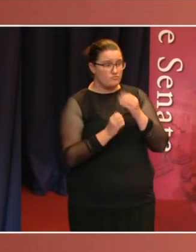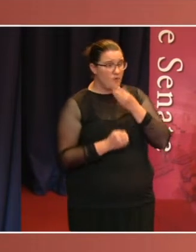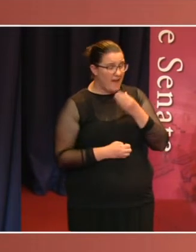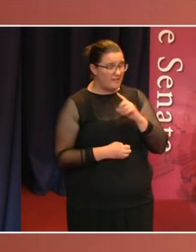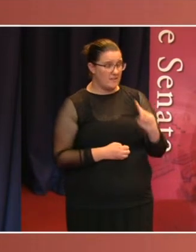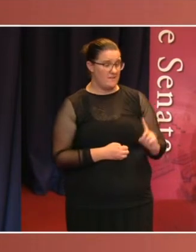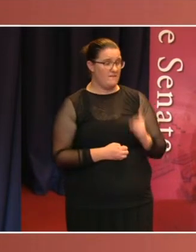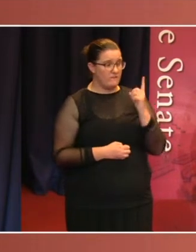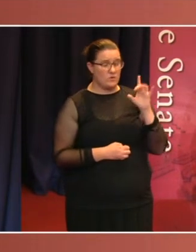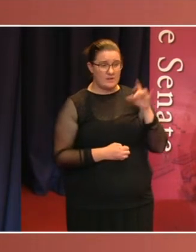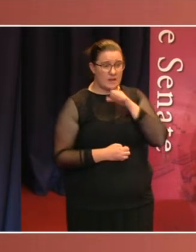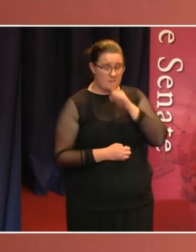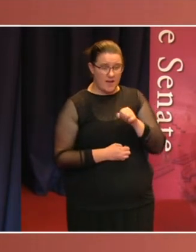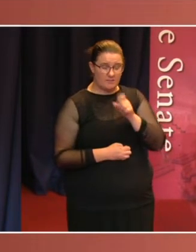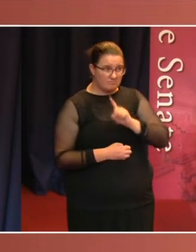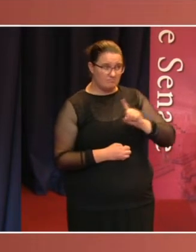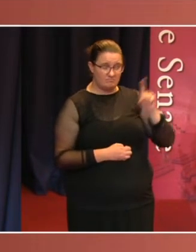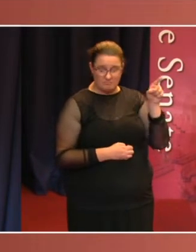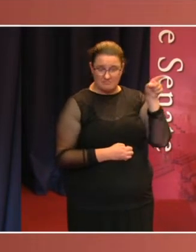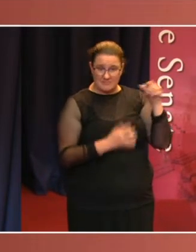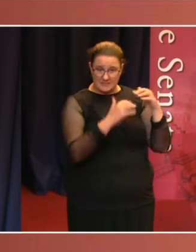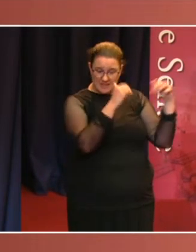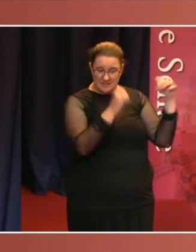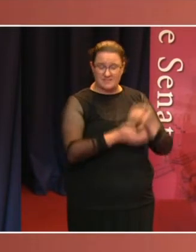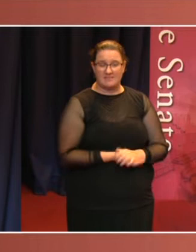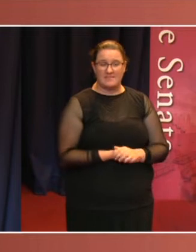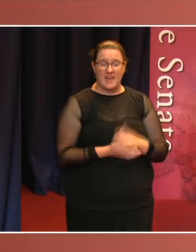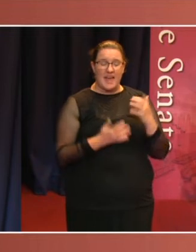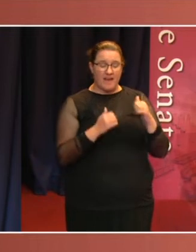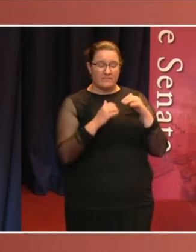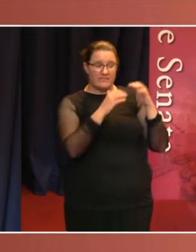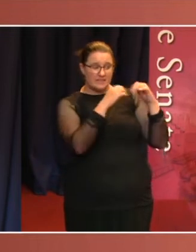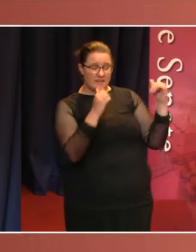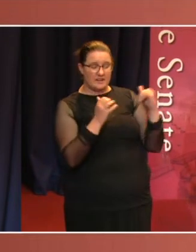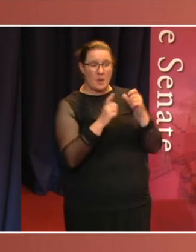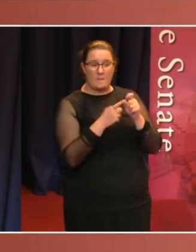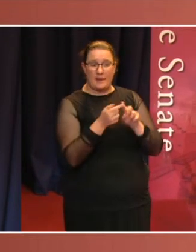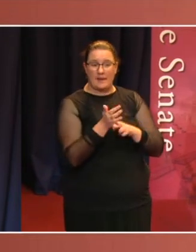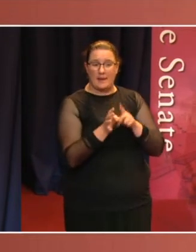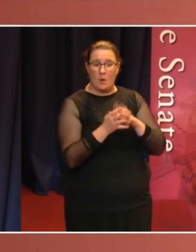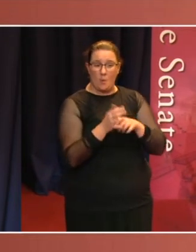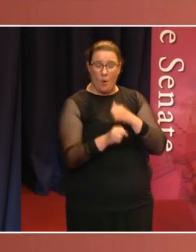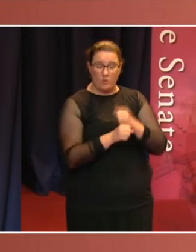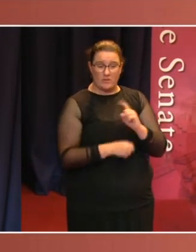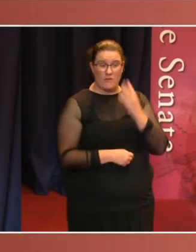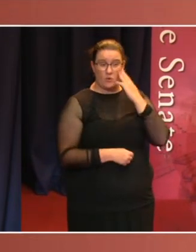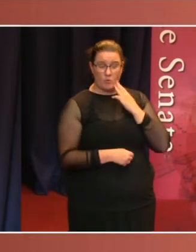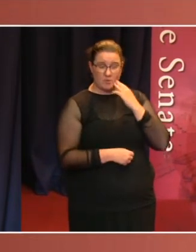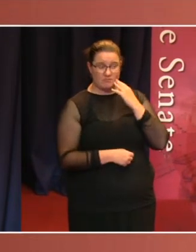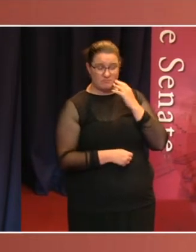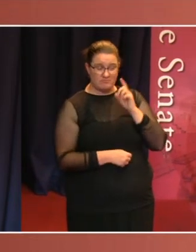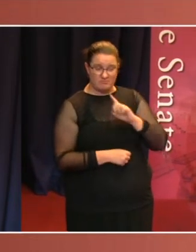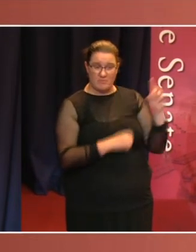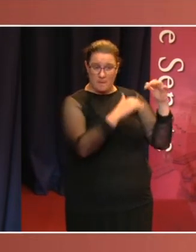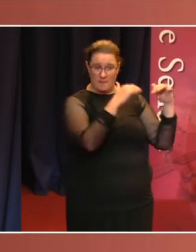openly gay party leader. Senator Penny Wong was the first openly gay woman elected to Parliament and the first Asian Australian